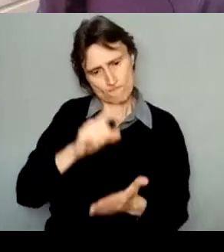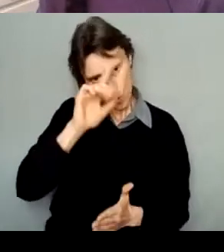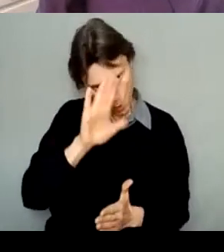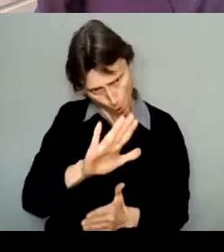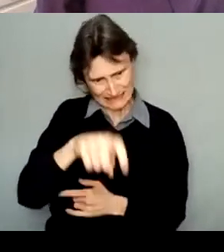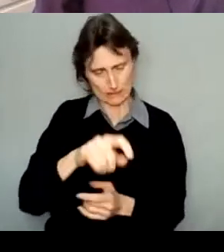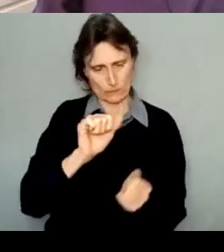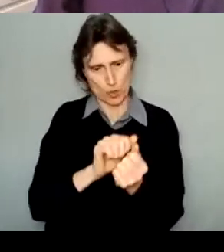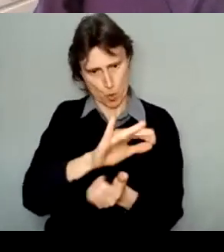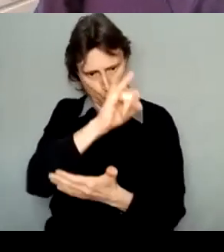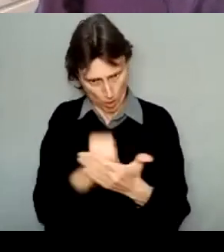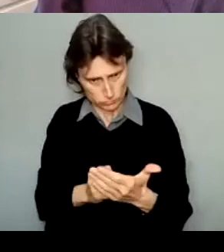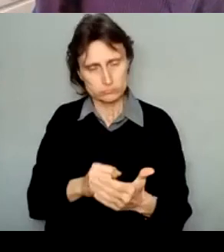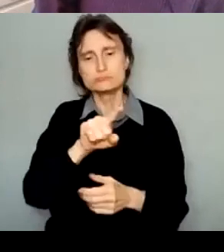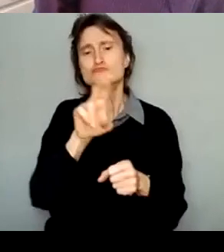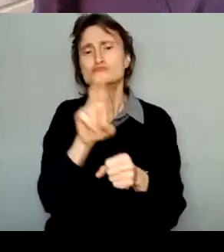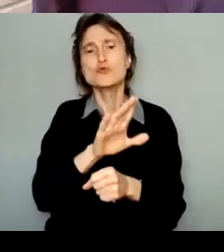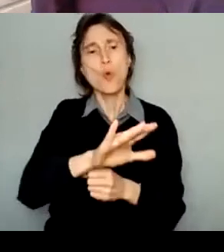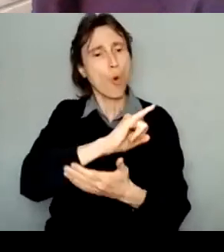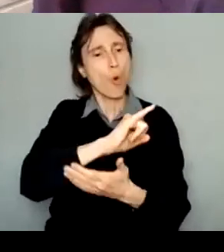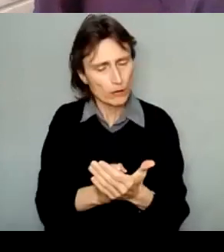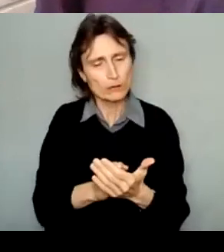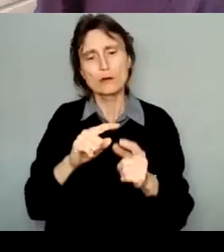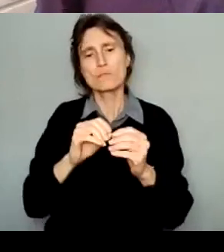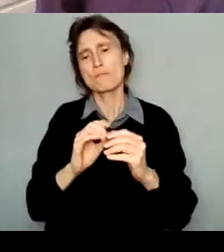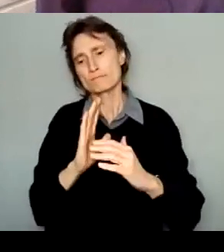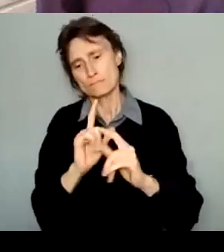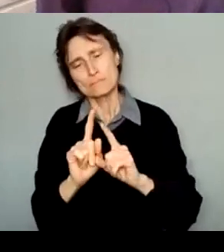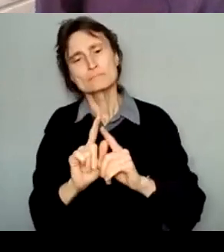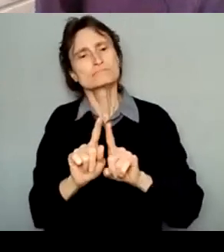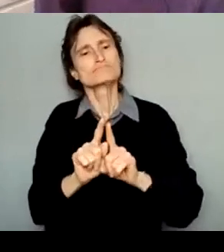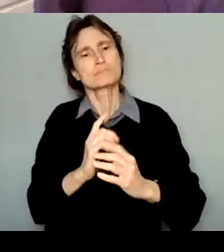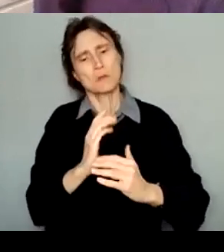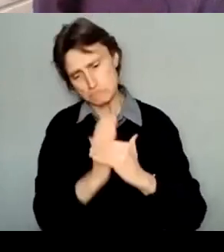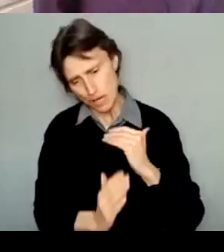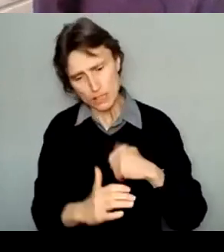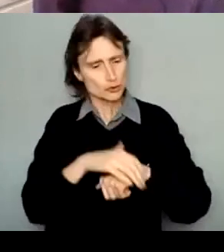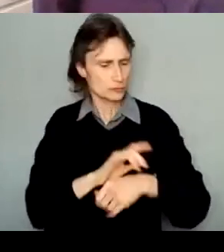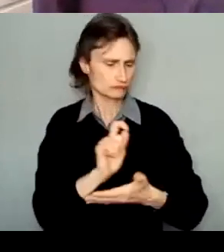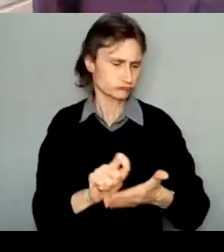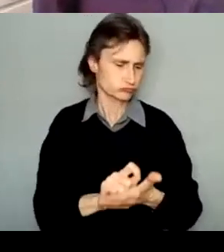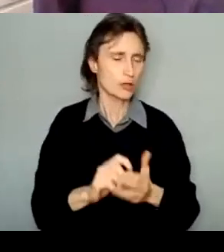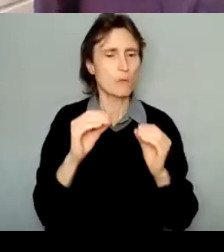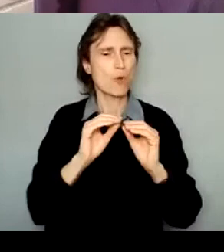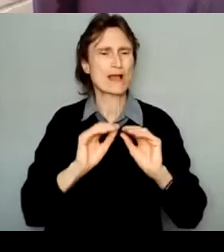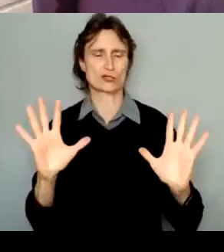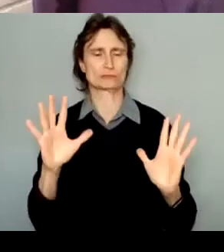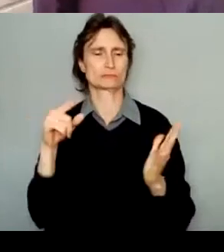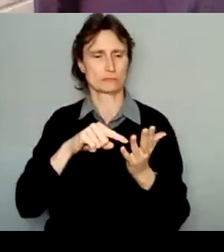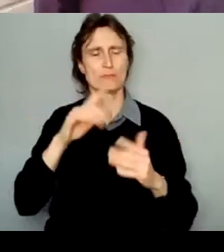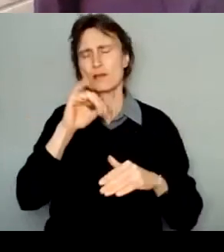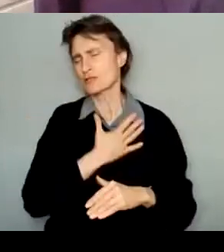language or artist speak is often clearer and more concise. Avoid jargon or technical